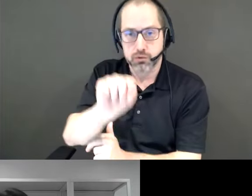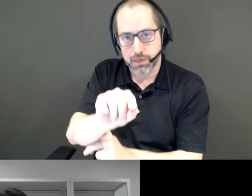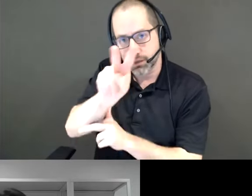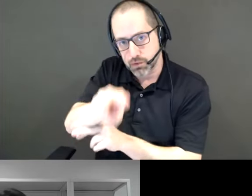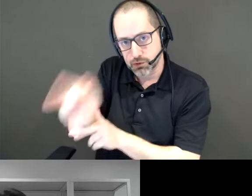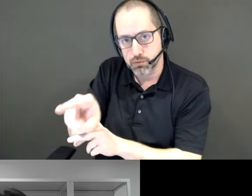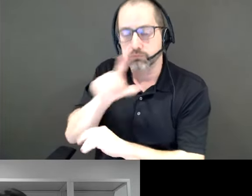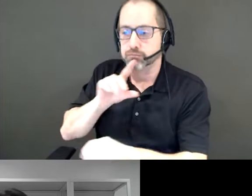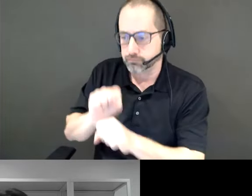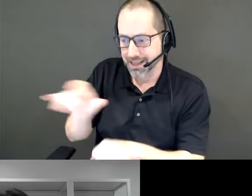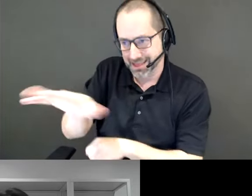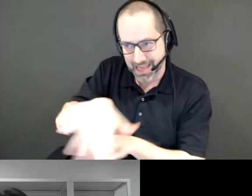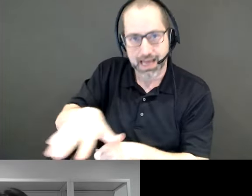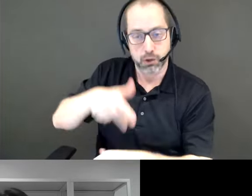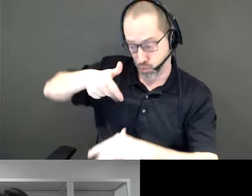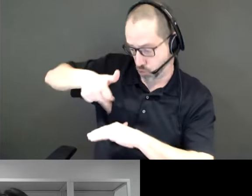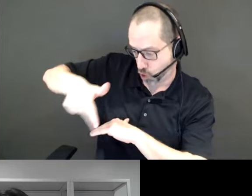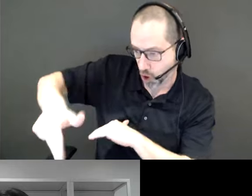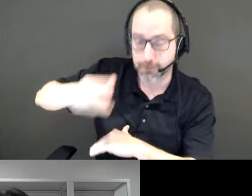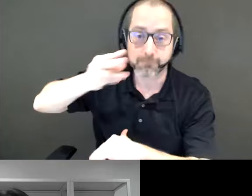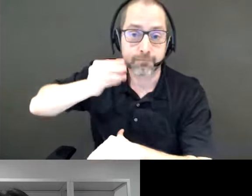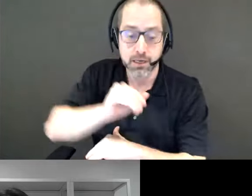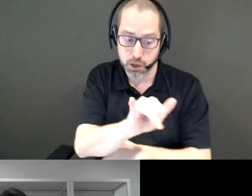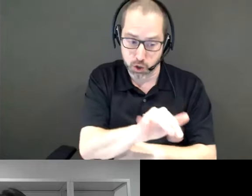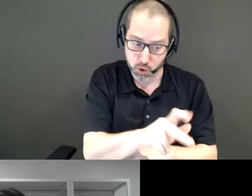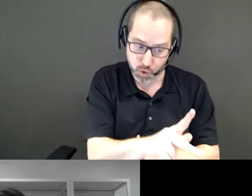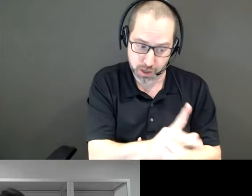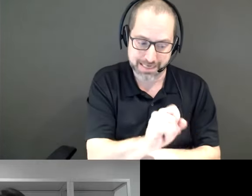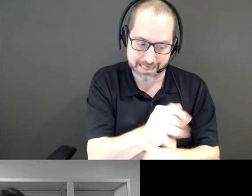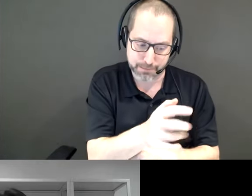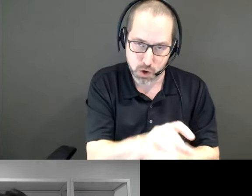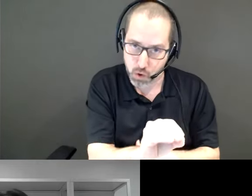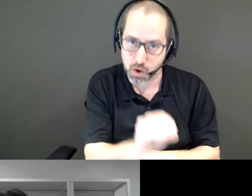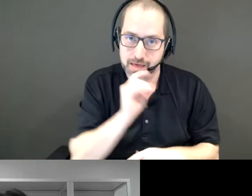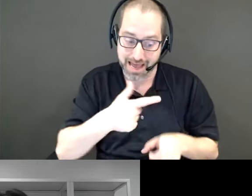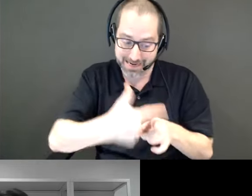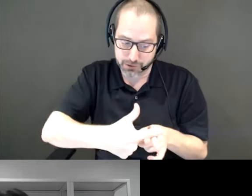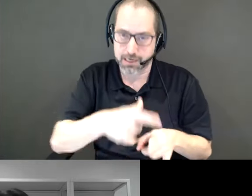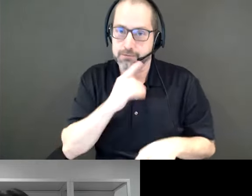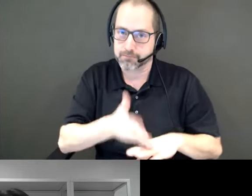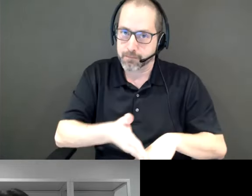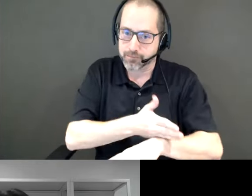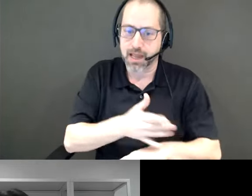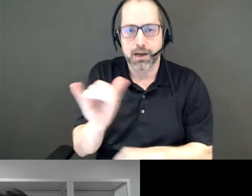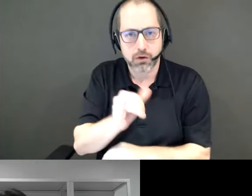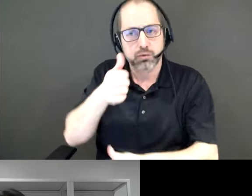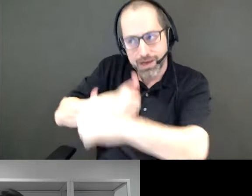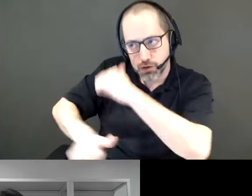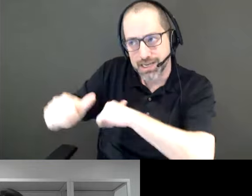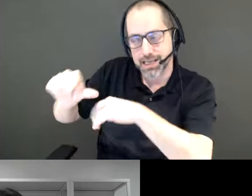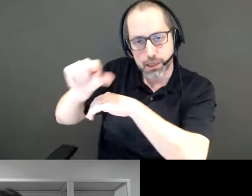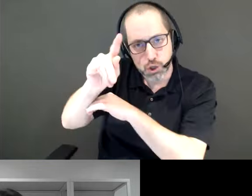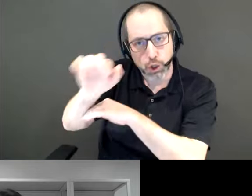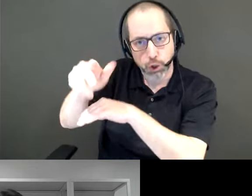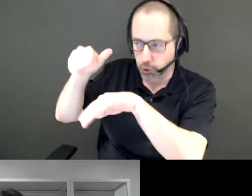the quality of the experiences at York and Simcoe, but spark new thinking about the growth of the public realm underneath the Gardner. Today,